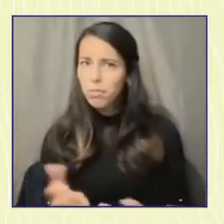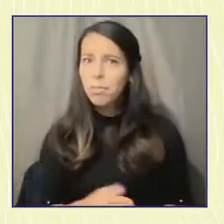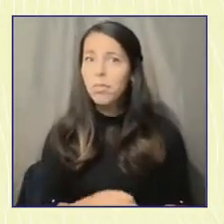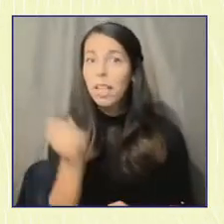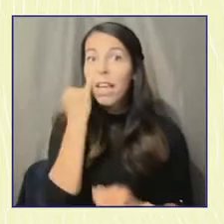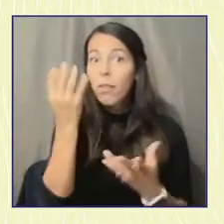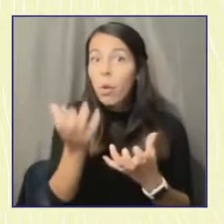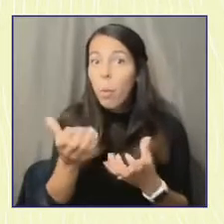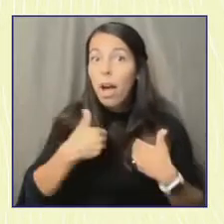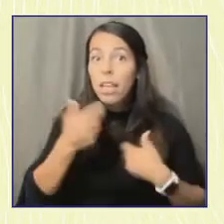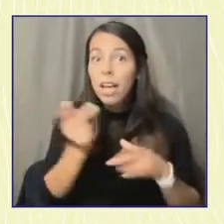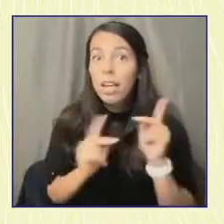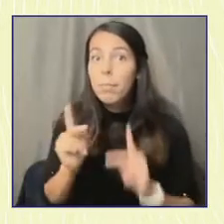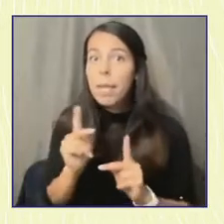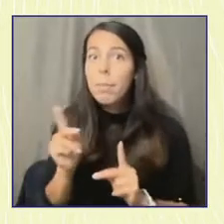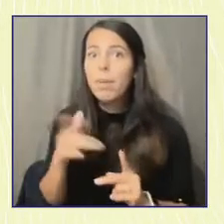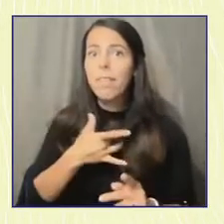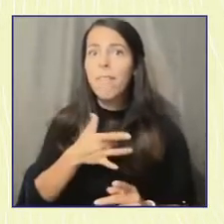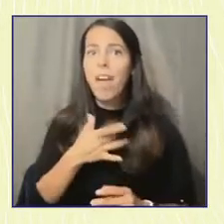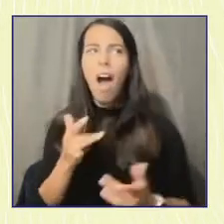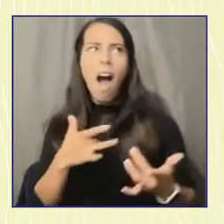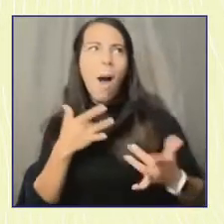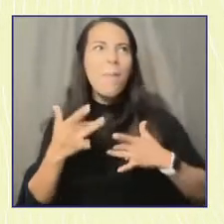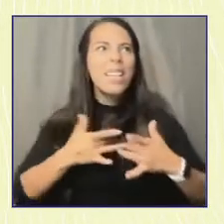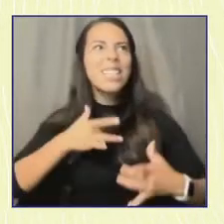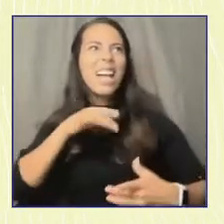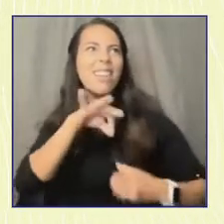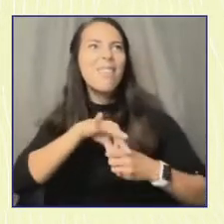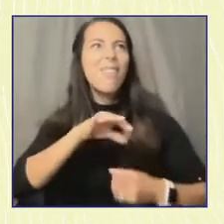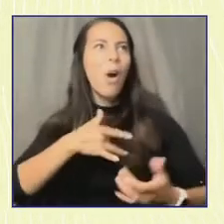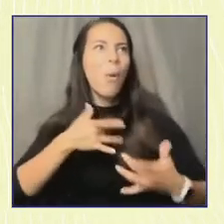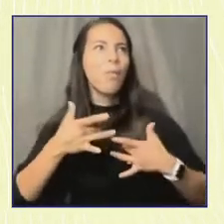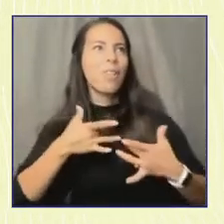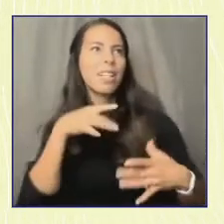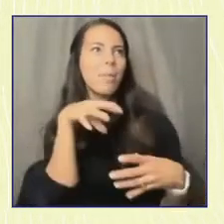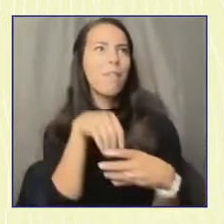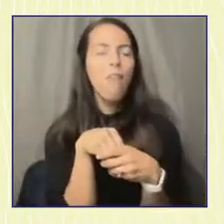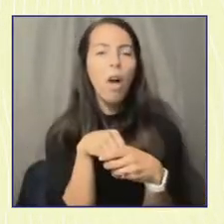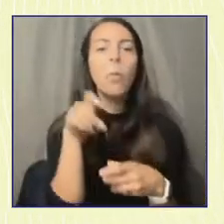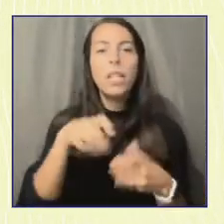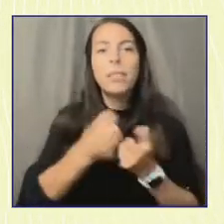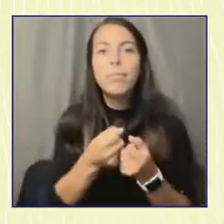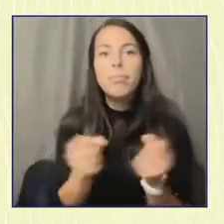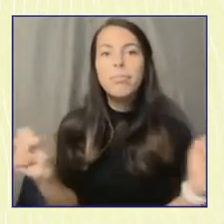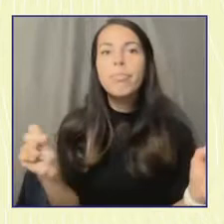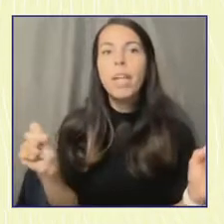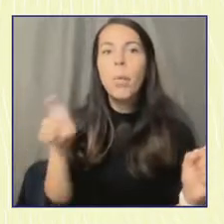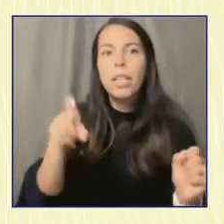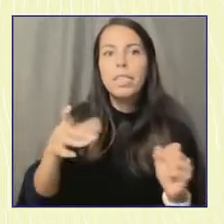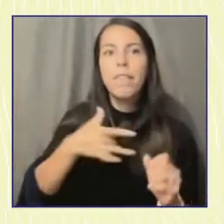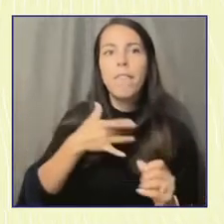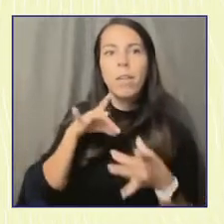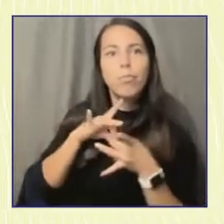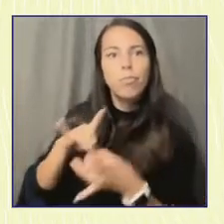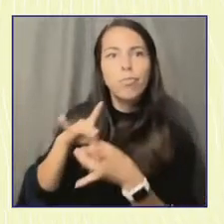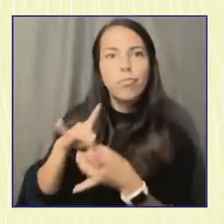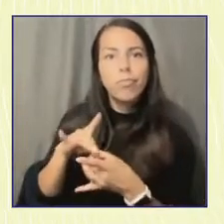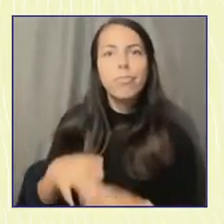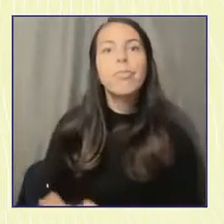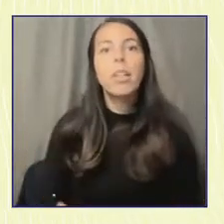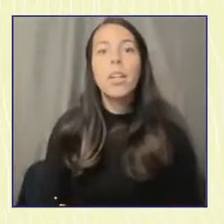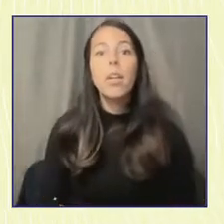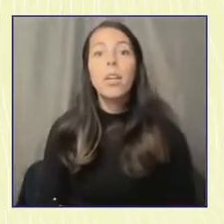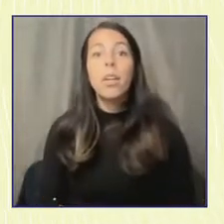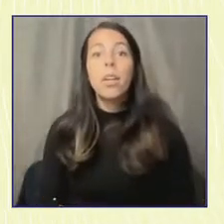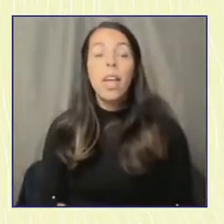excited and involved, we have to be transparent and relatable. When we don't take the time to connect the dots around the issues